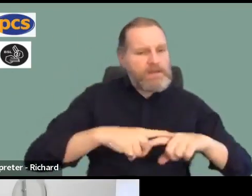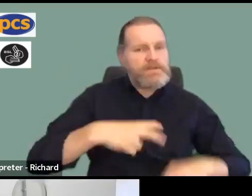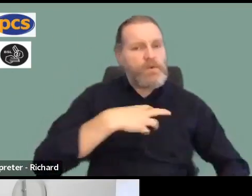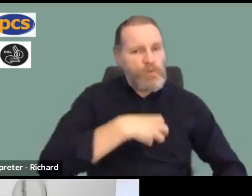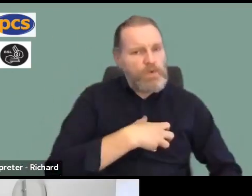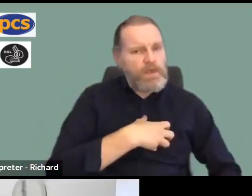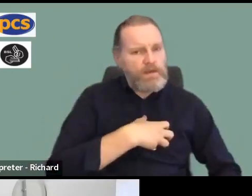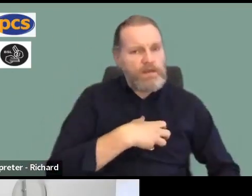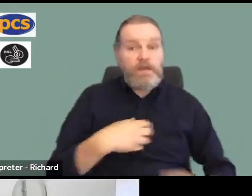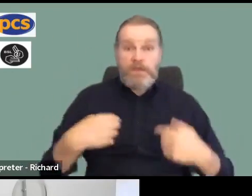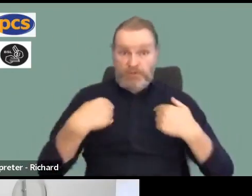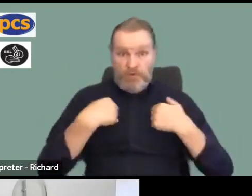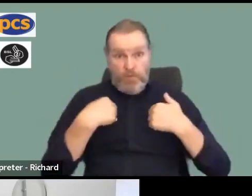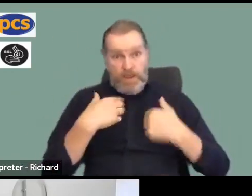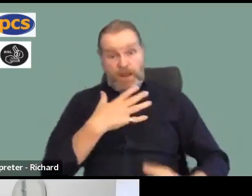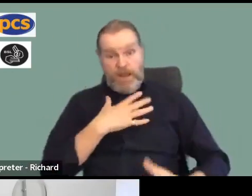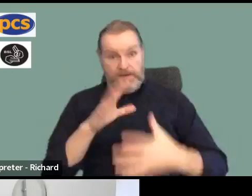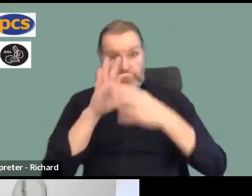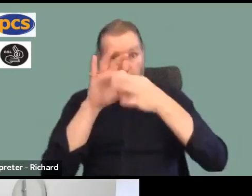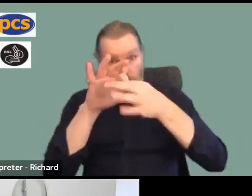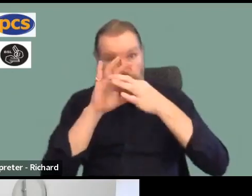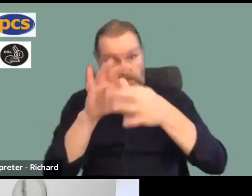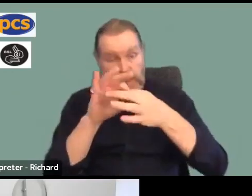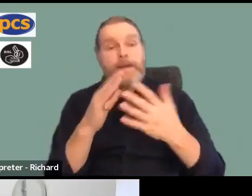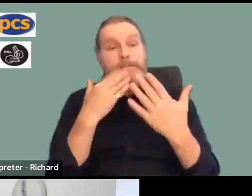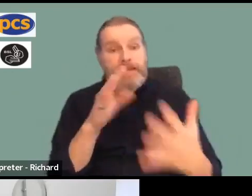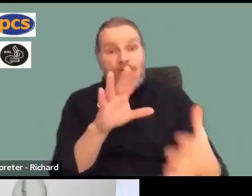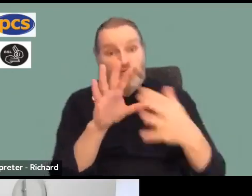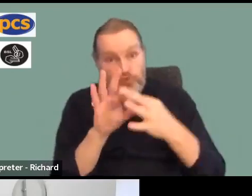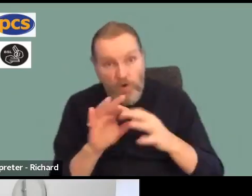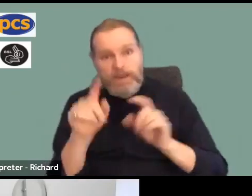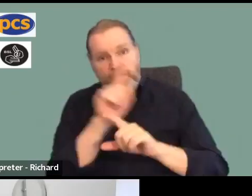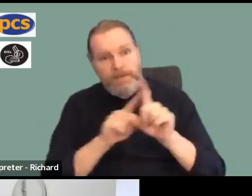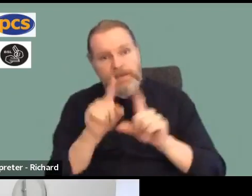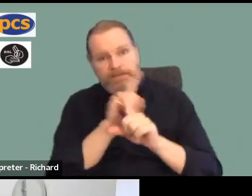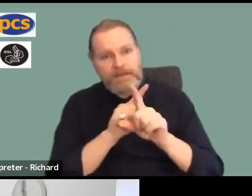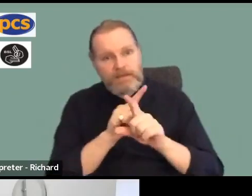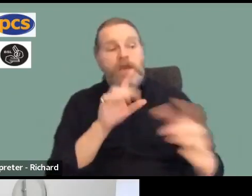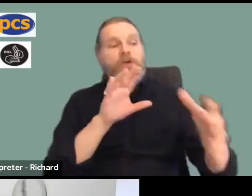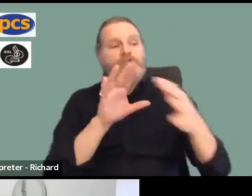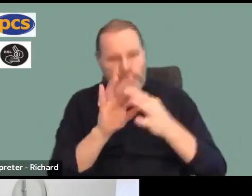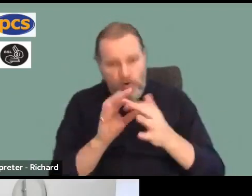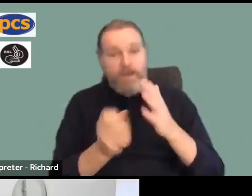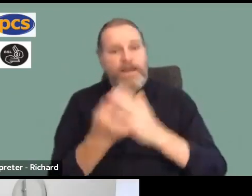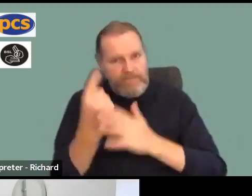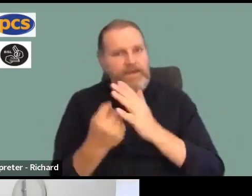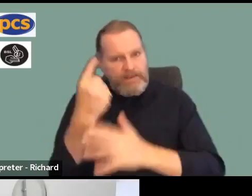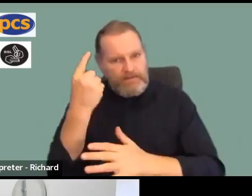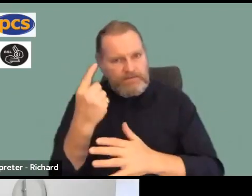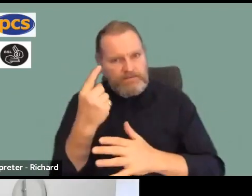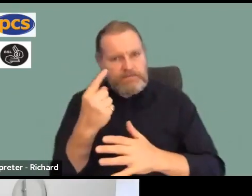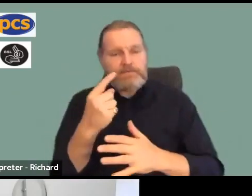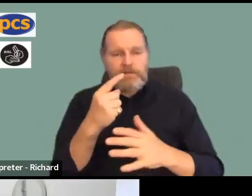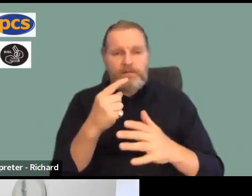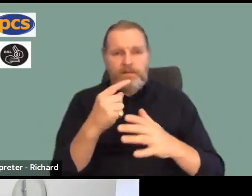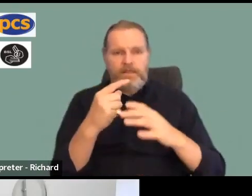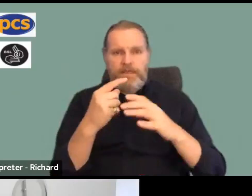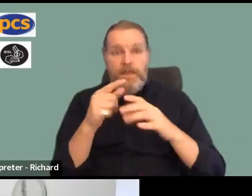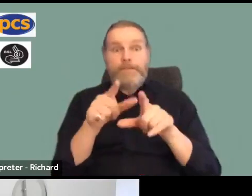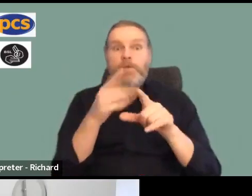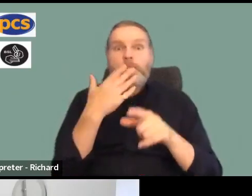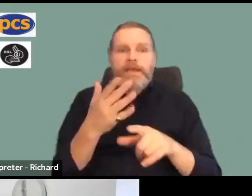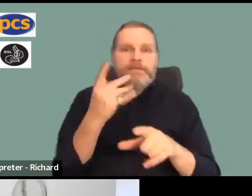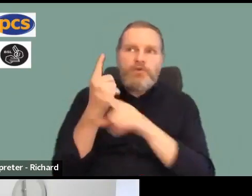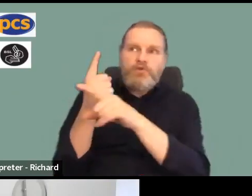we can contact you, you come to our meetings and events, you update your personal details, but talk to your colleagues at work.